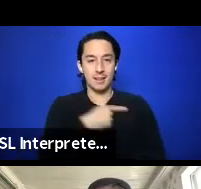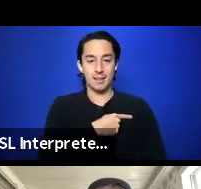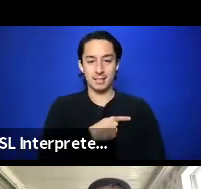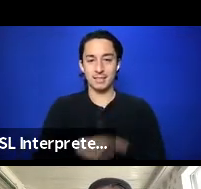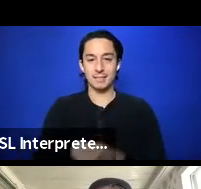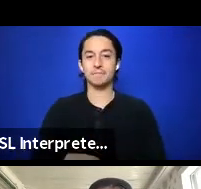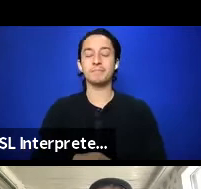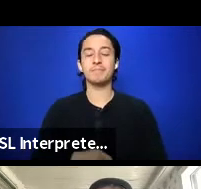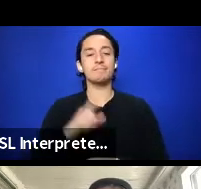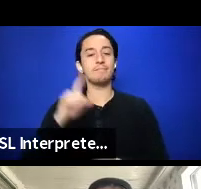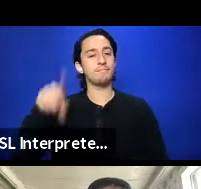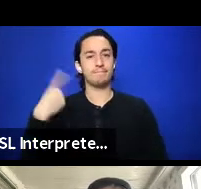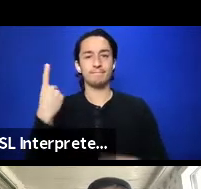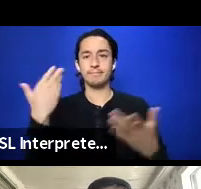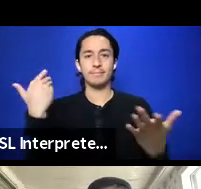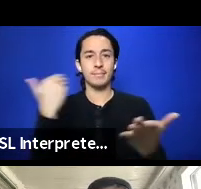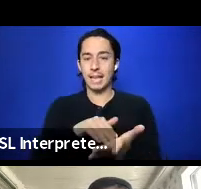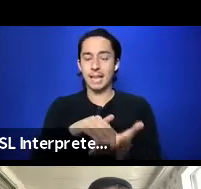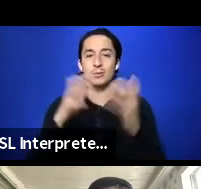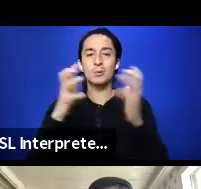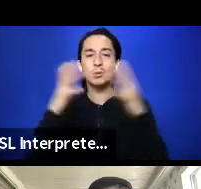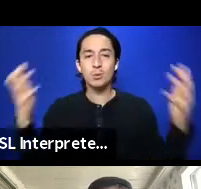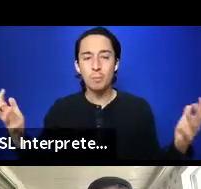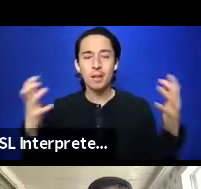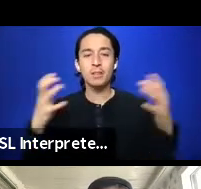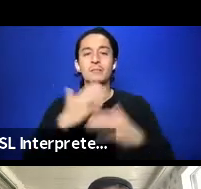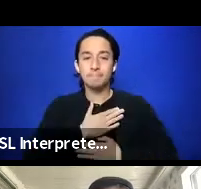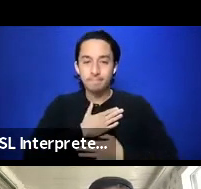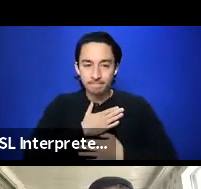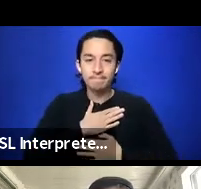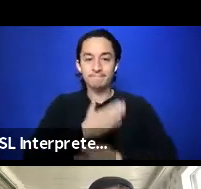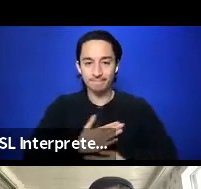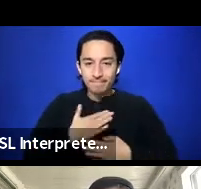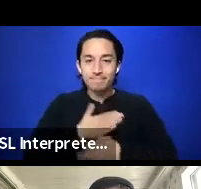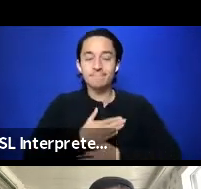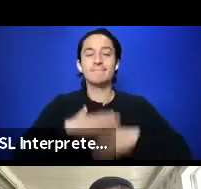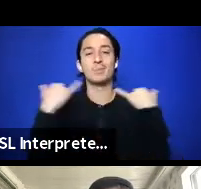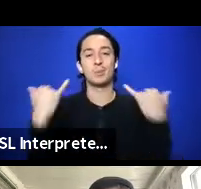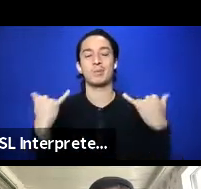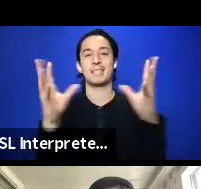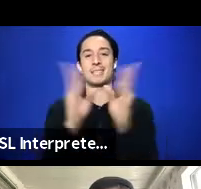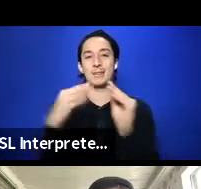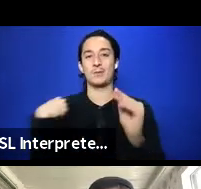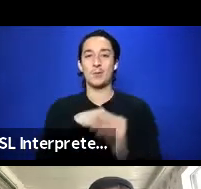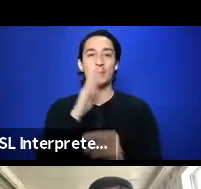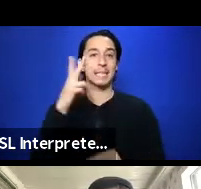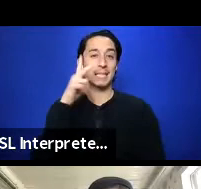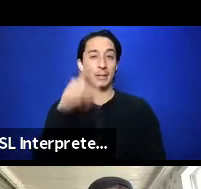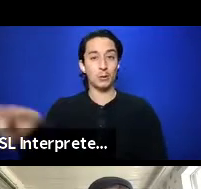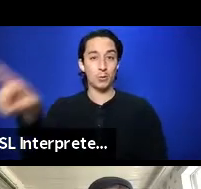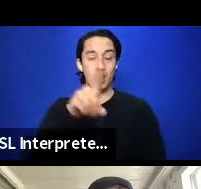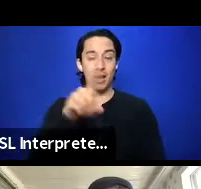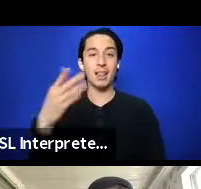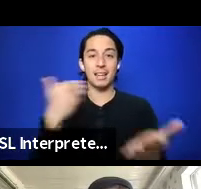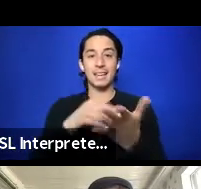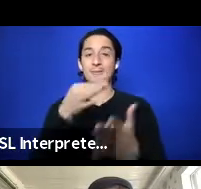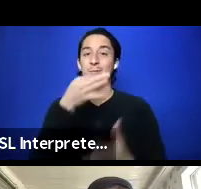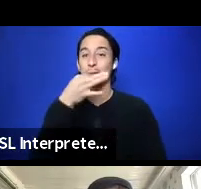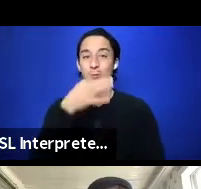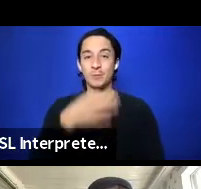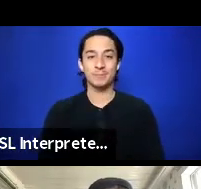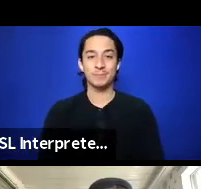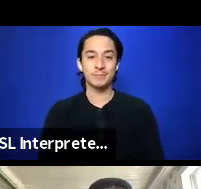just, again, so much gratitude for today's session. And we will see you all again very soon.